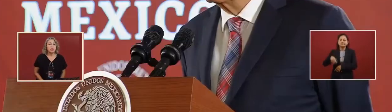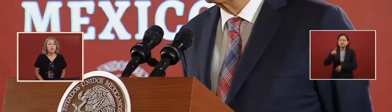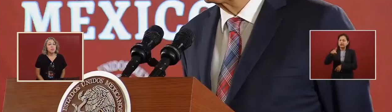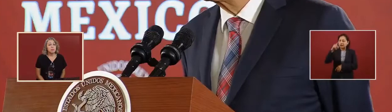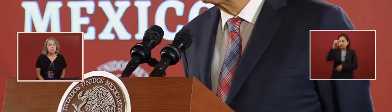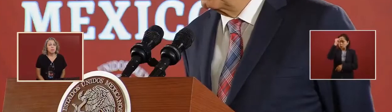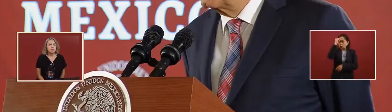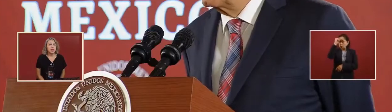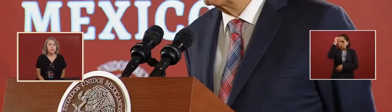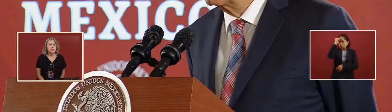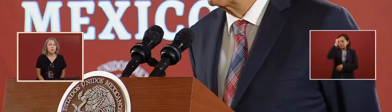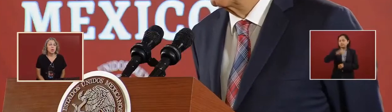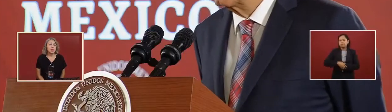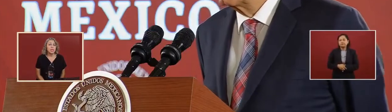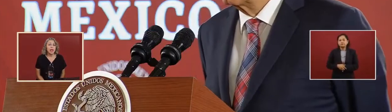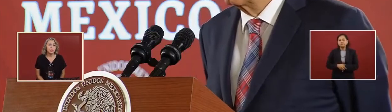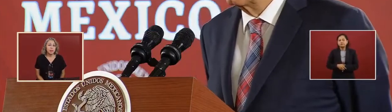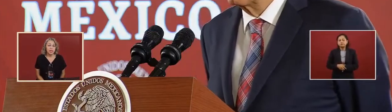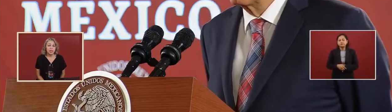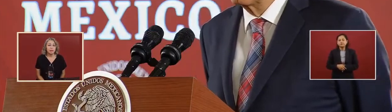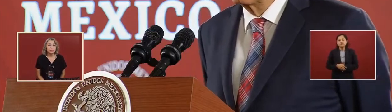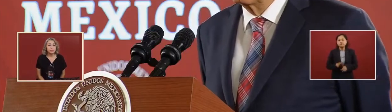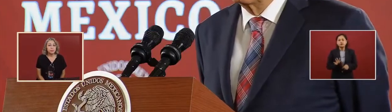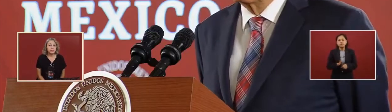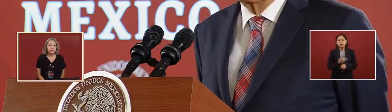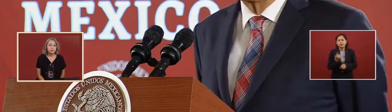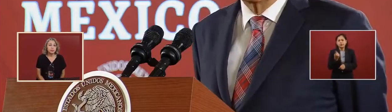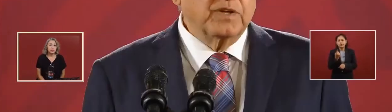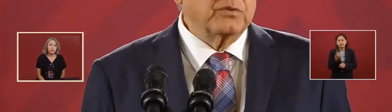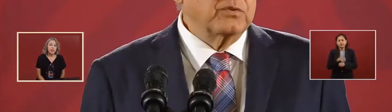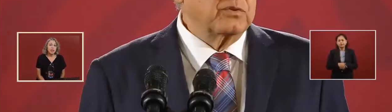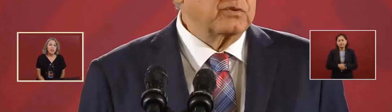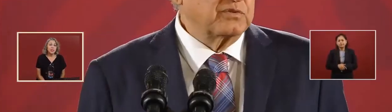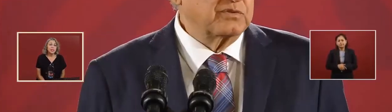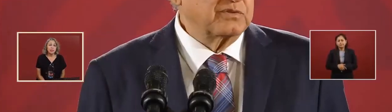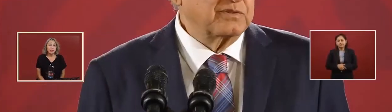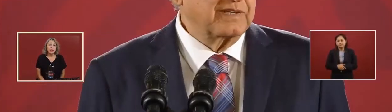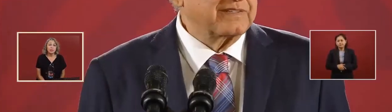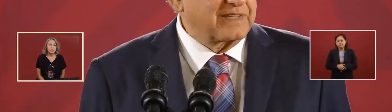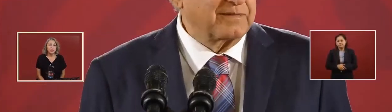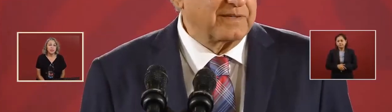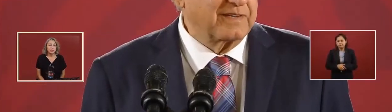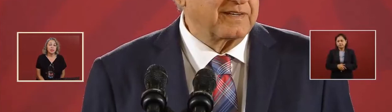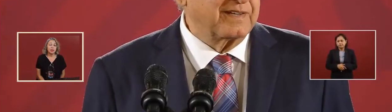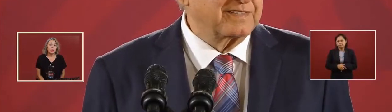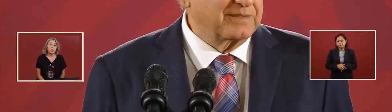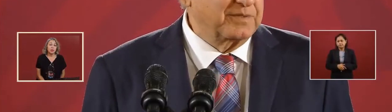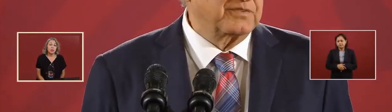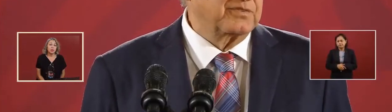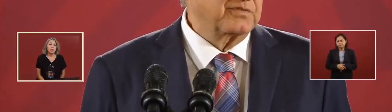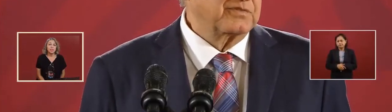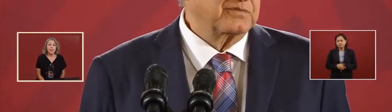happening is that the government was at the service